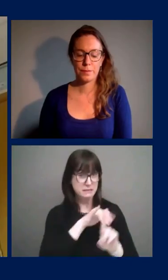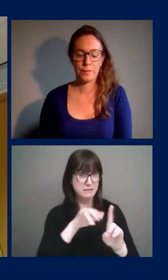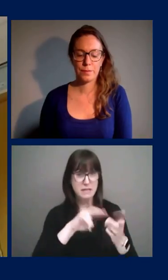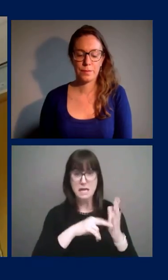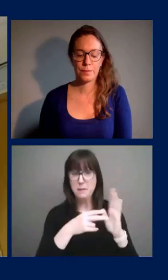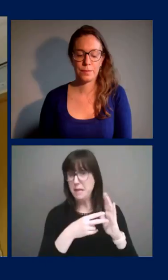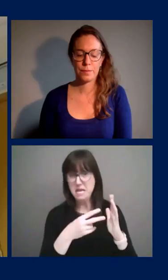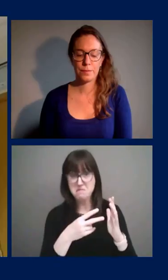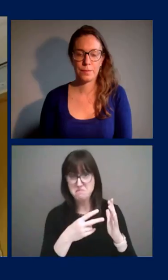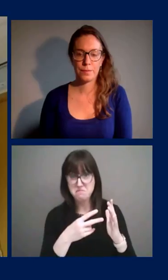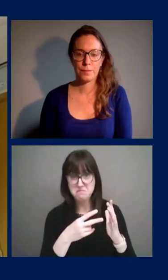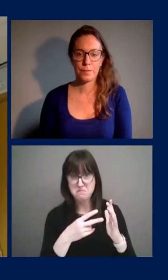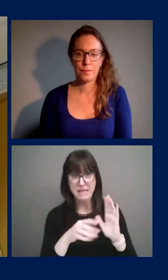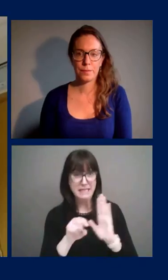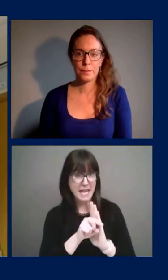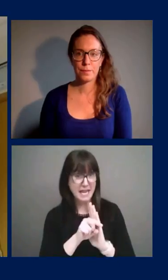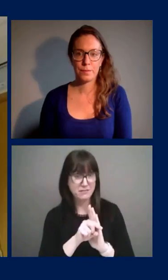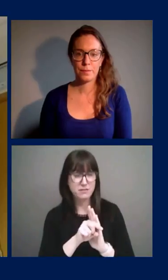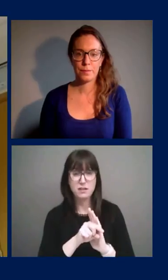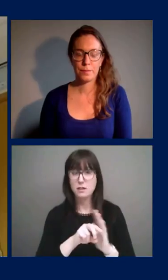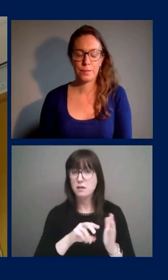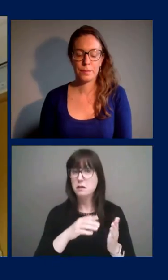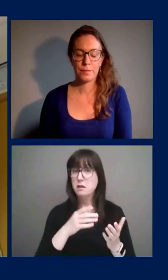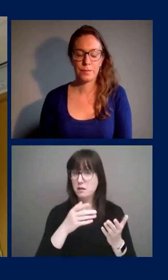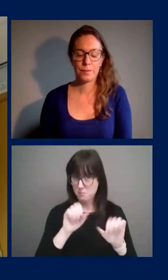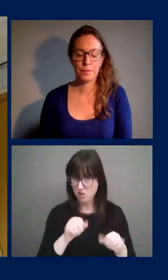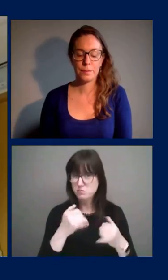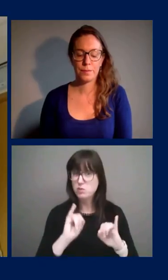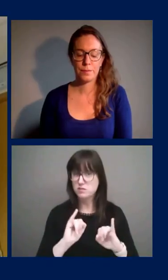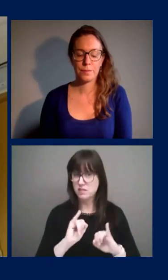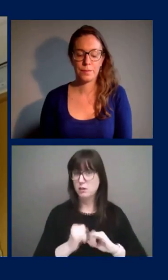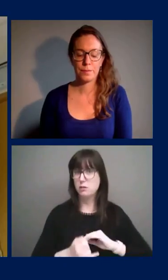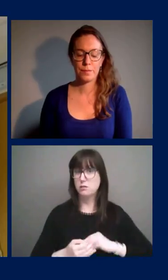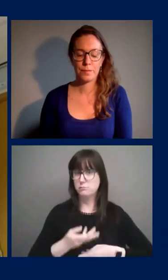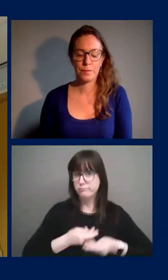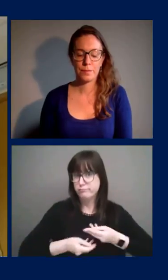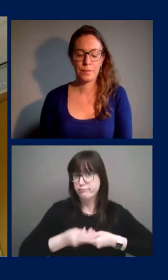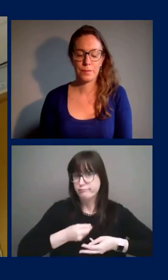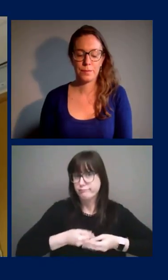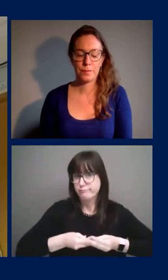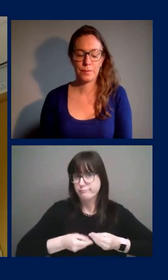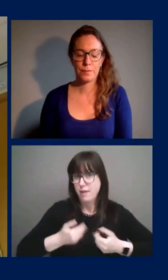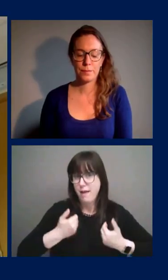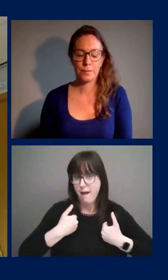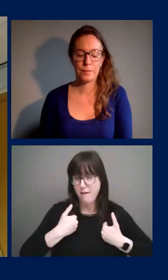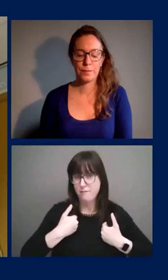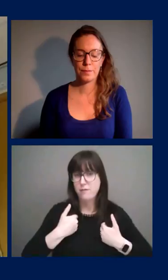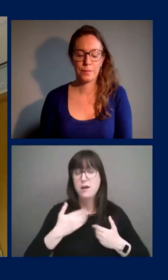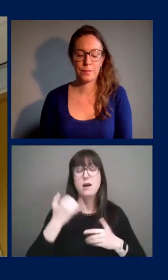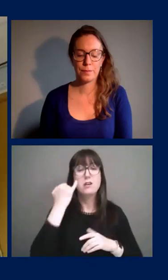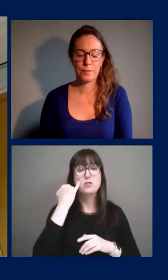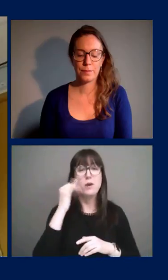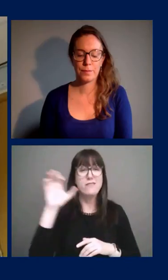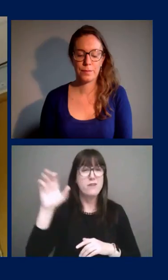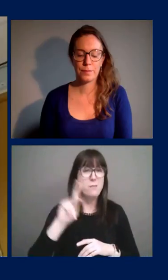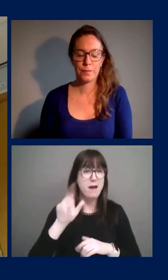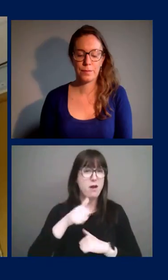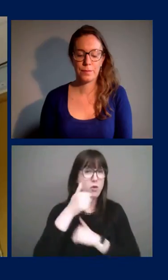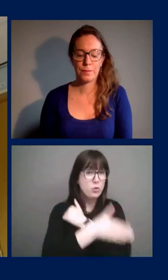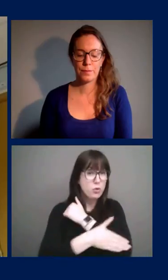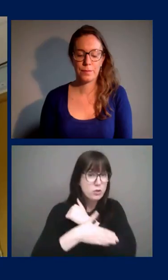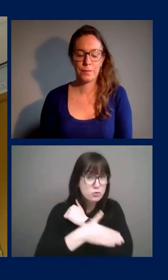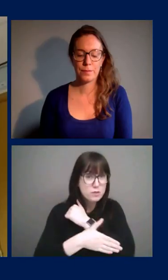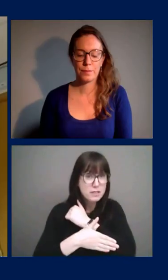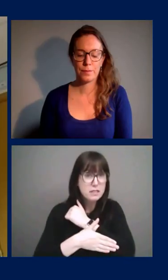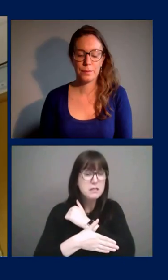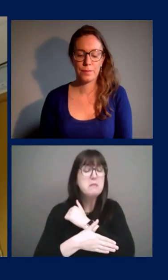incubating, uh, the virus. And so, um, when someone returns from a country more, uh, affected,